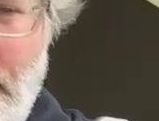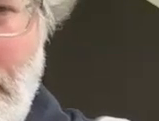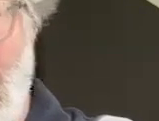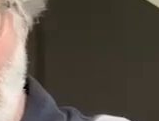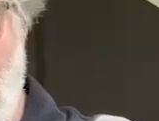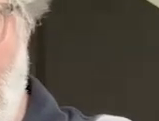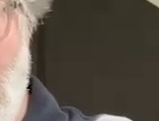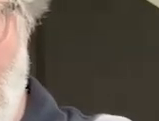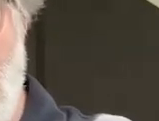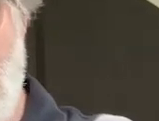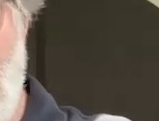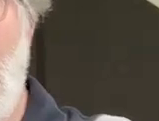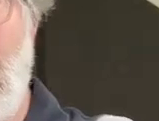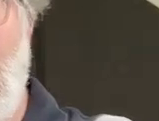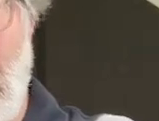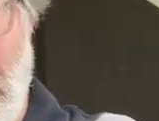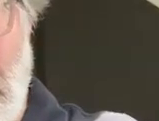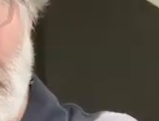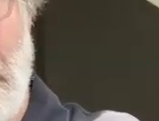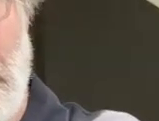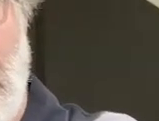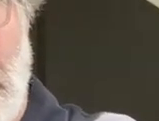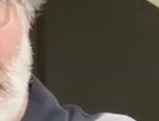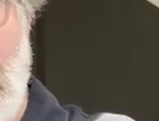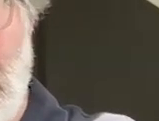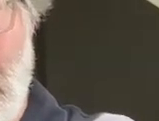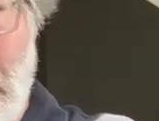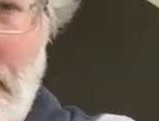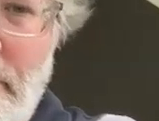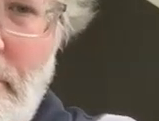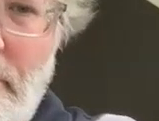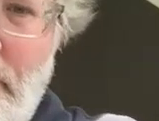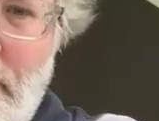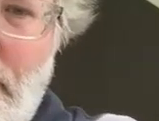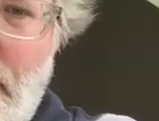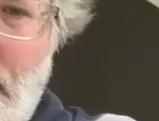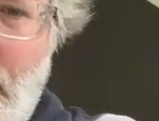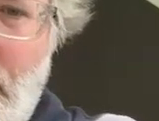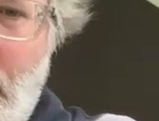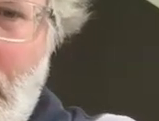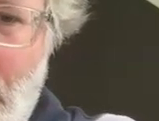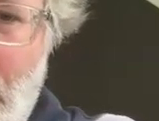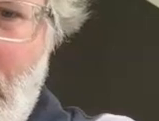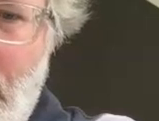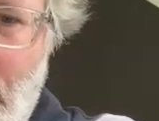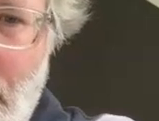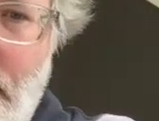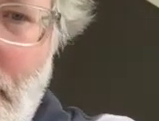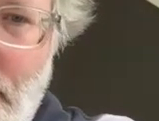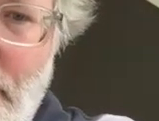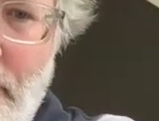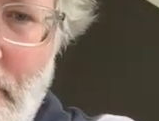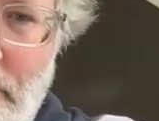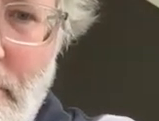is what we all care about it's part of our our democratic ideal and the more we show that those companies are not